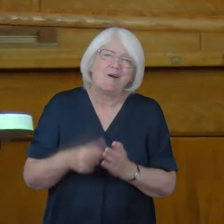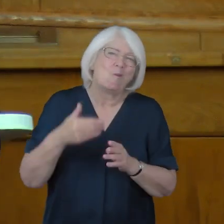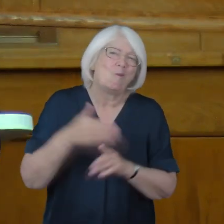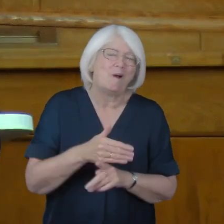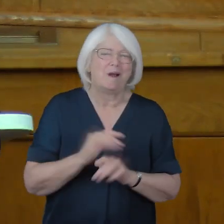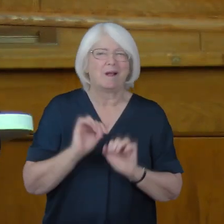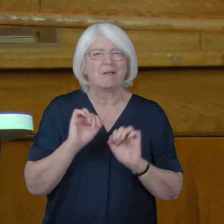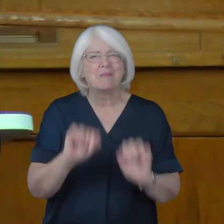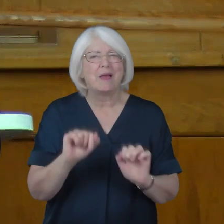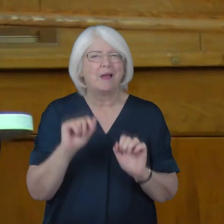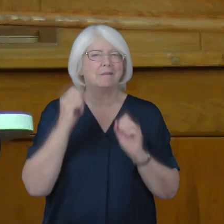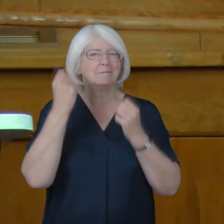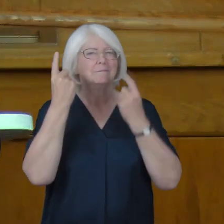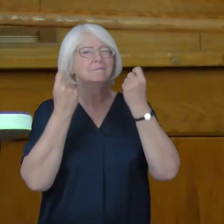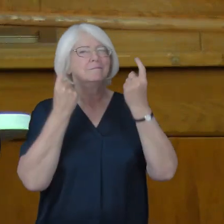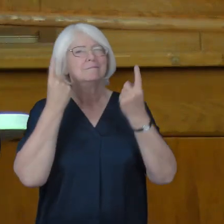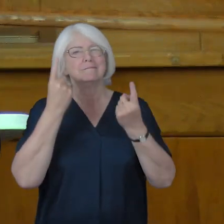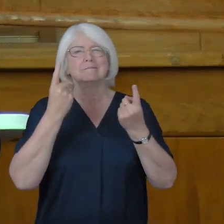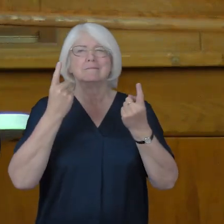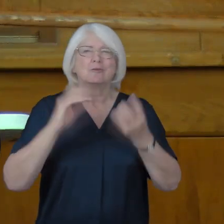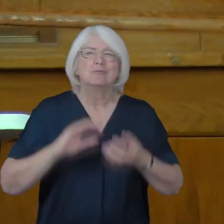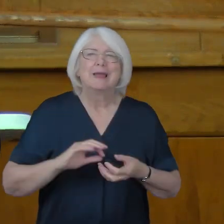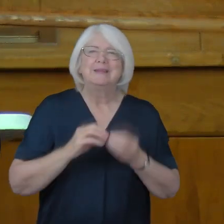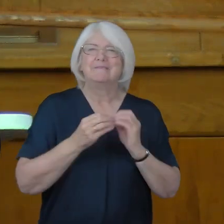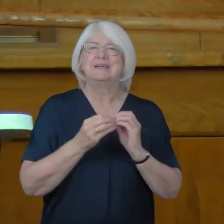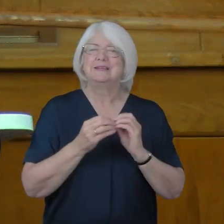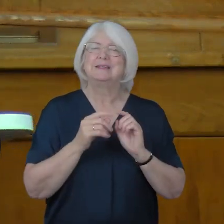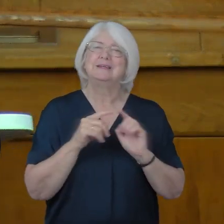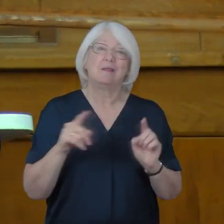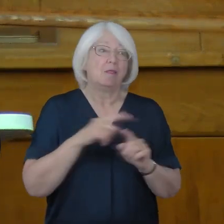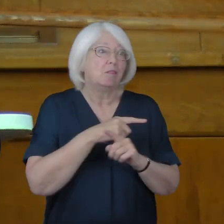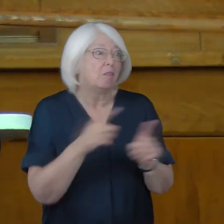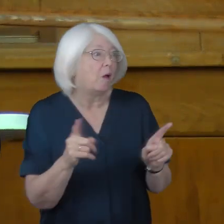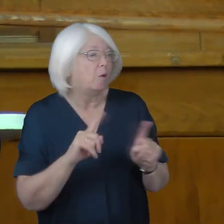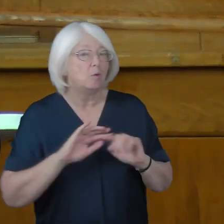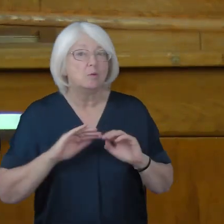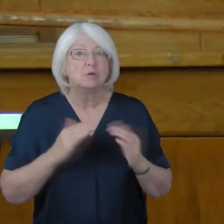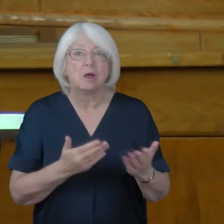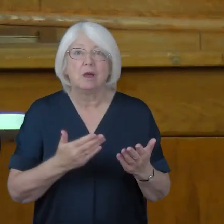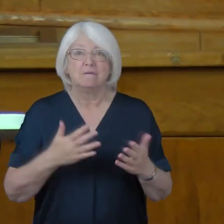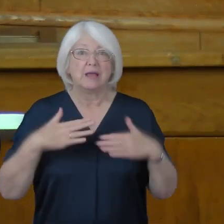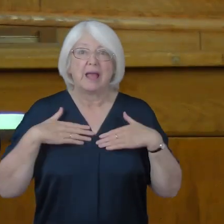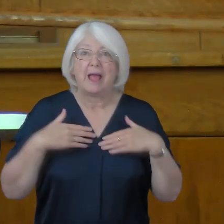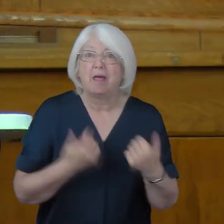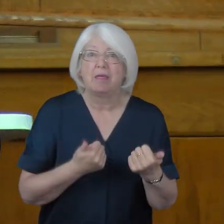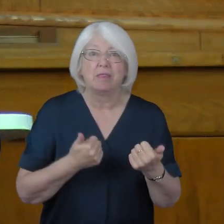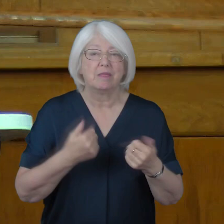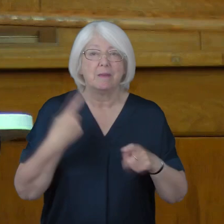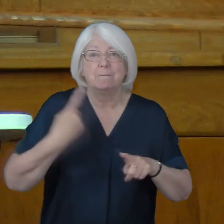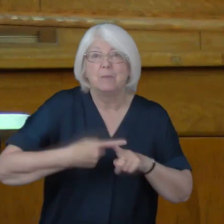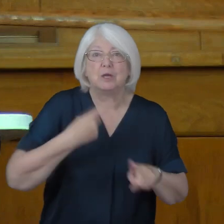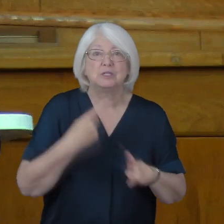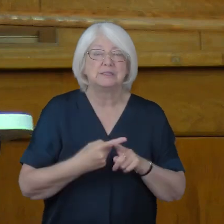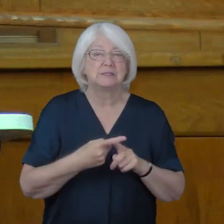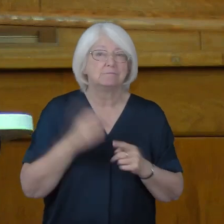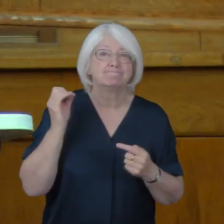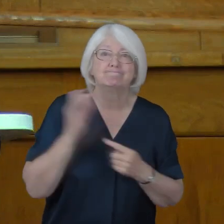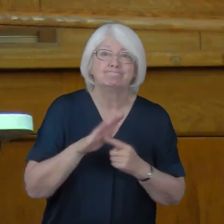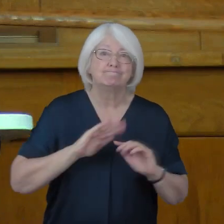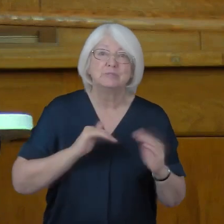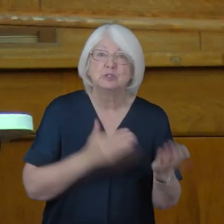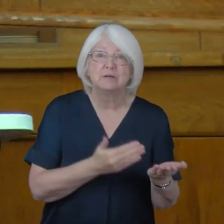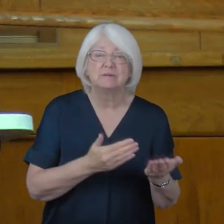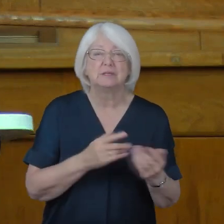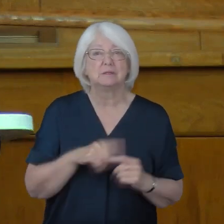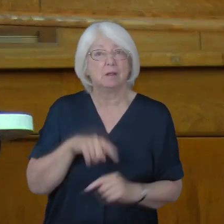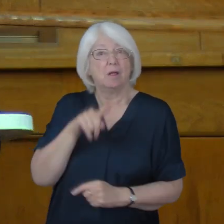who serve in our health, emergency and essential services. I am thankful for those in public